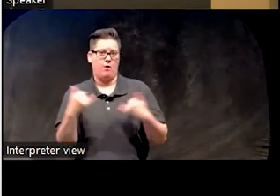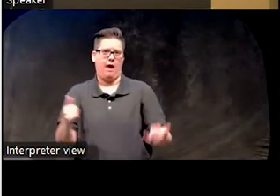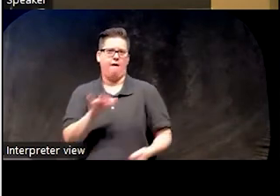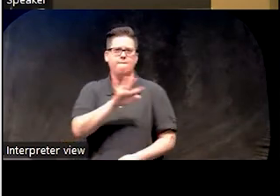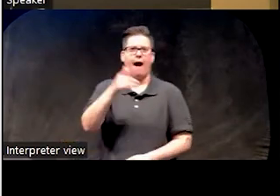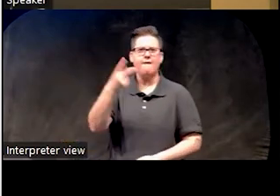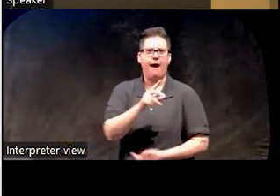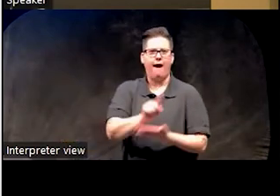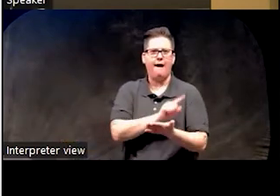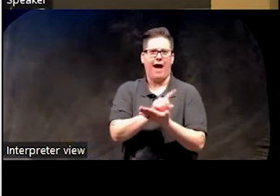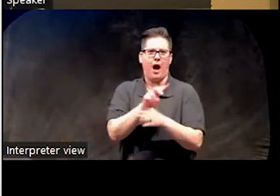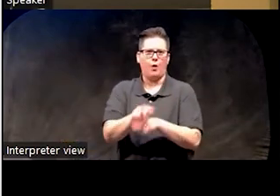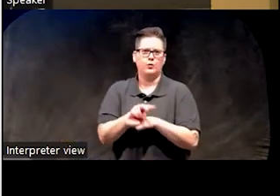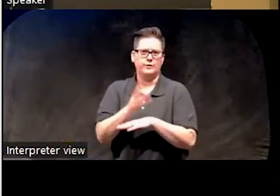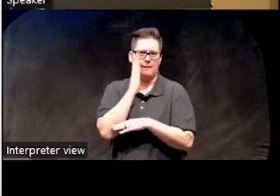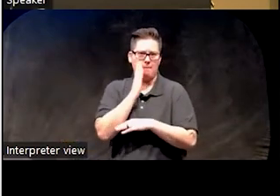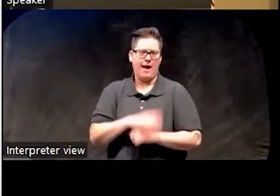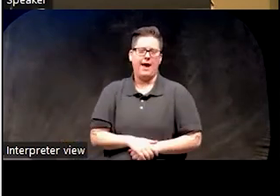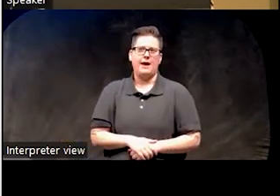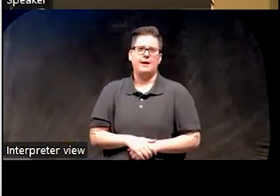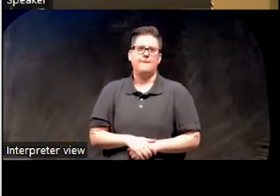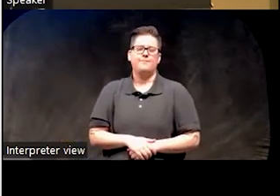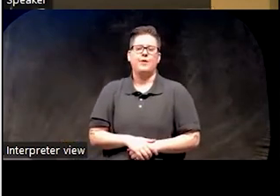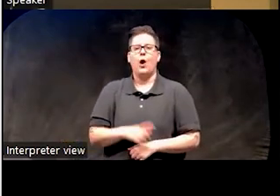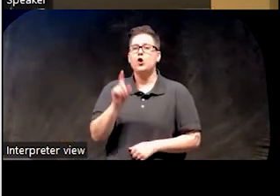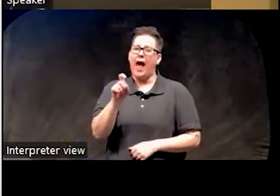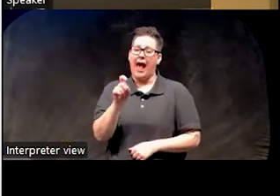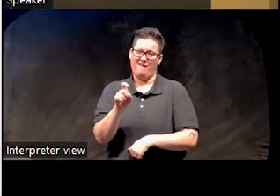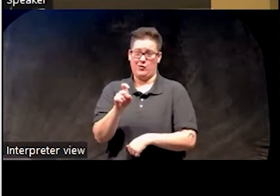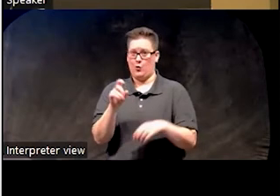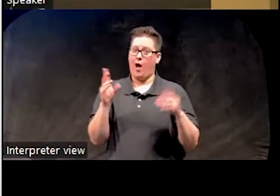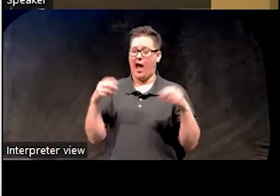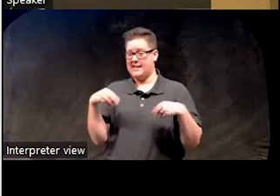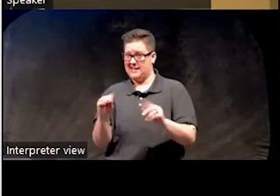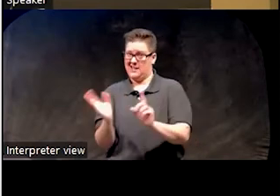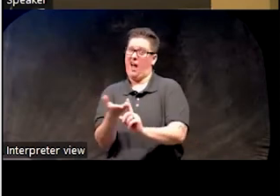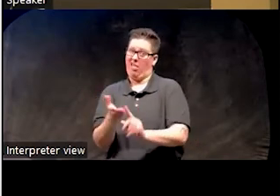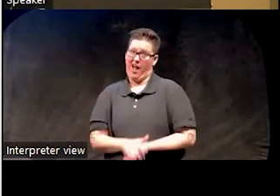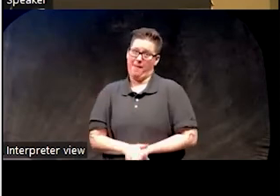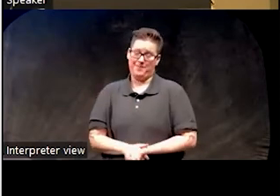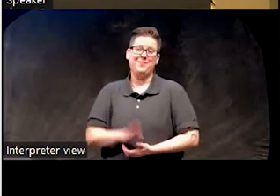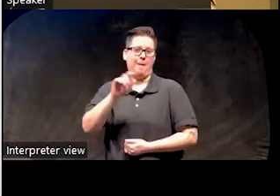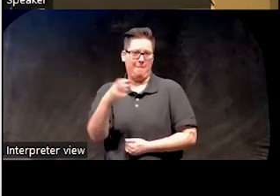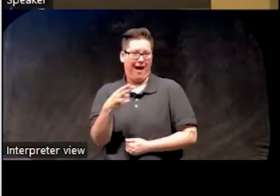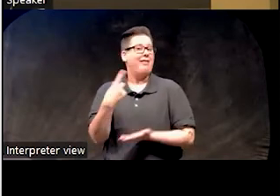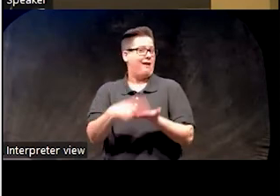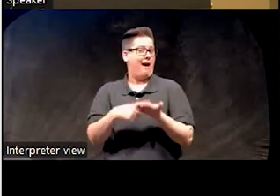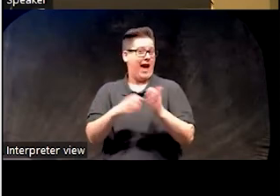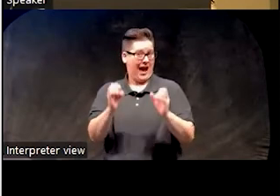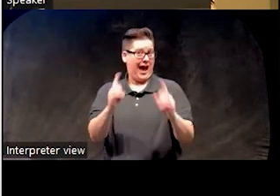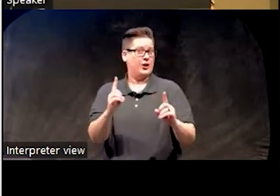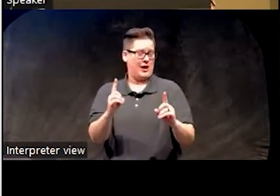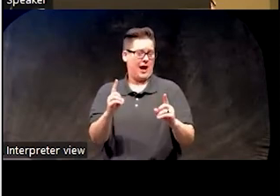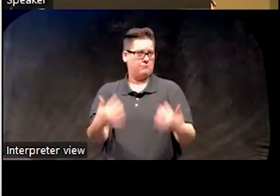hours in bed. And there's a degree of salesmanship that comes into something like this. So Beth talked a lot about education,